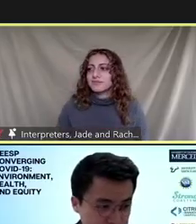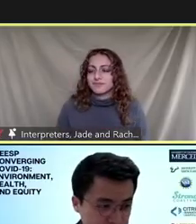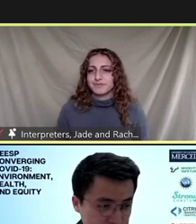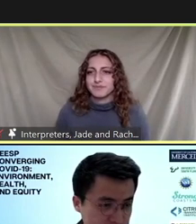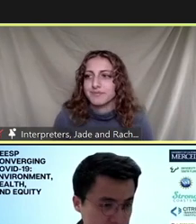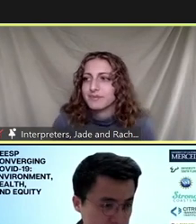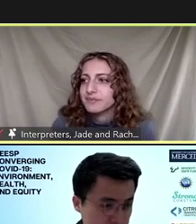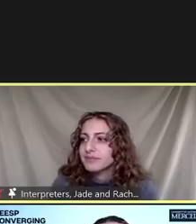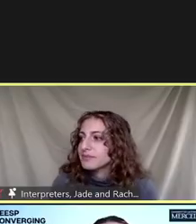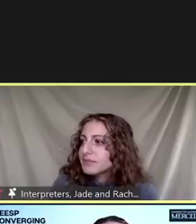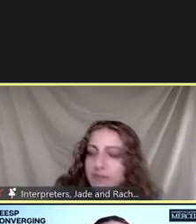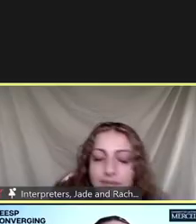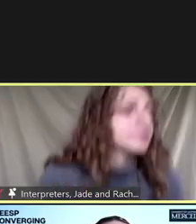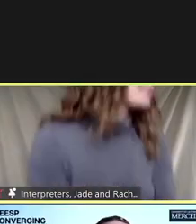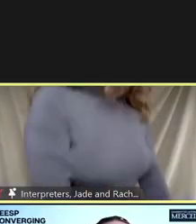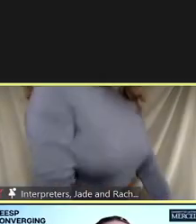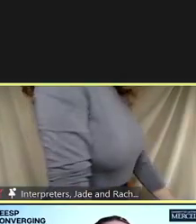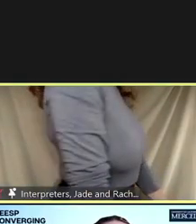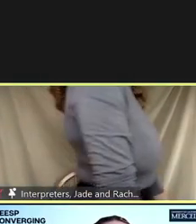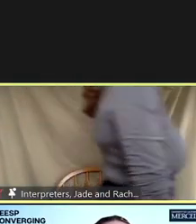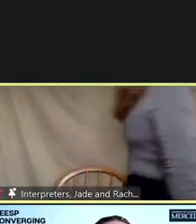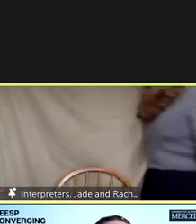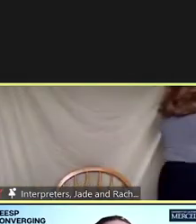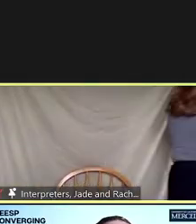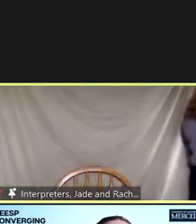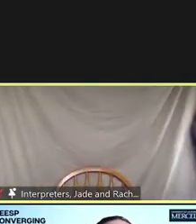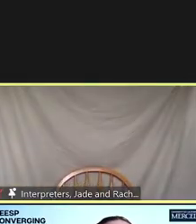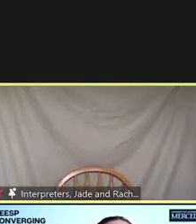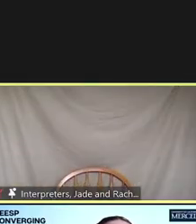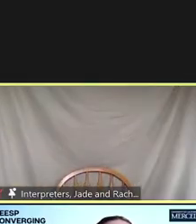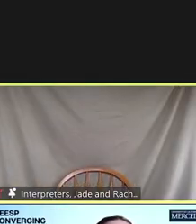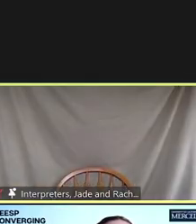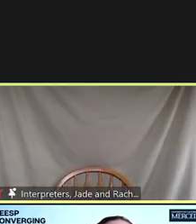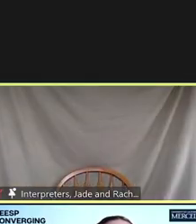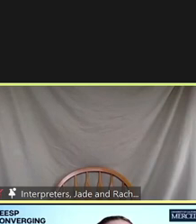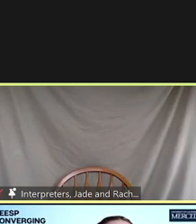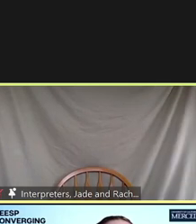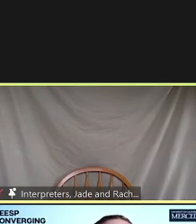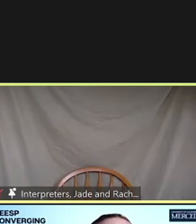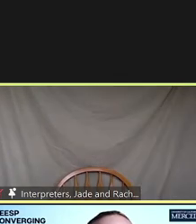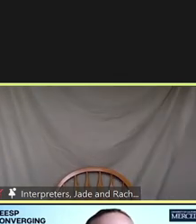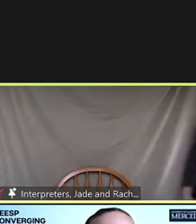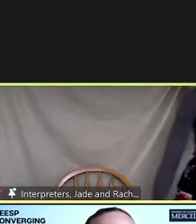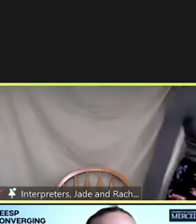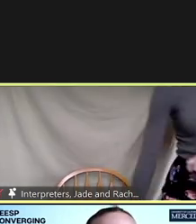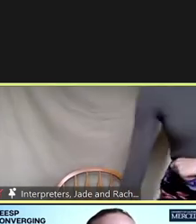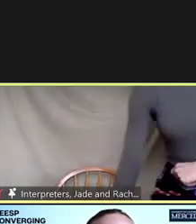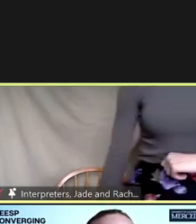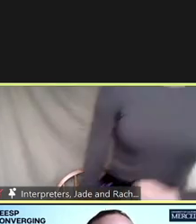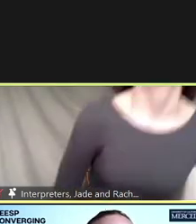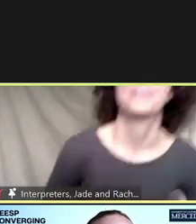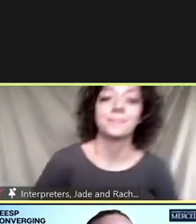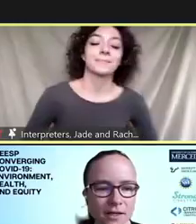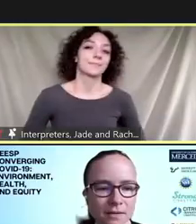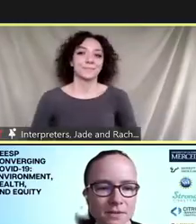thank you dr choy for that great presentation i'd next like to introduce our third speaker